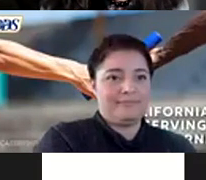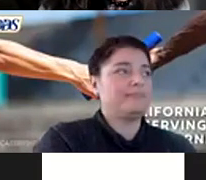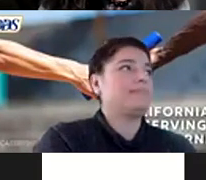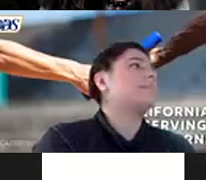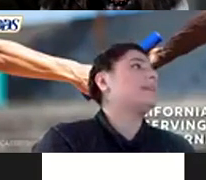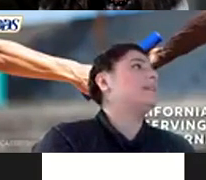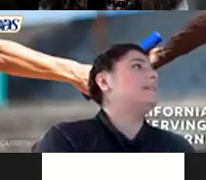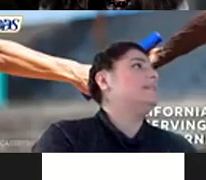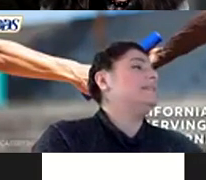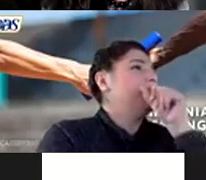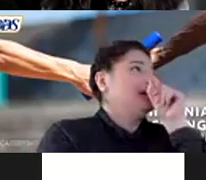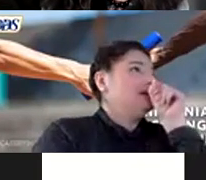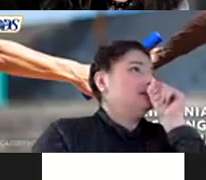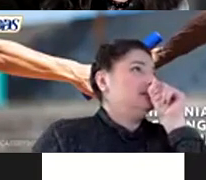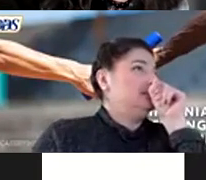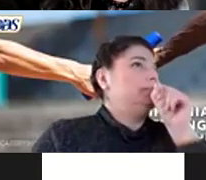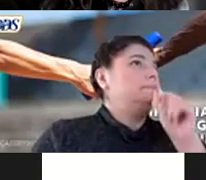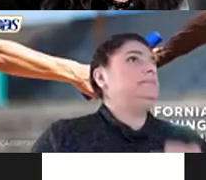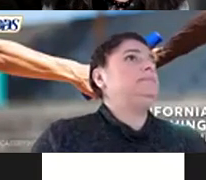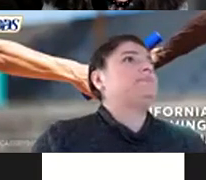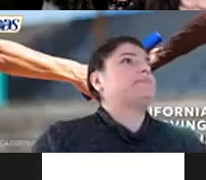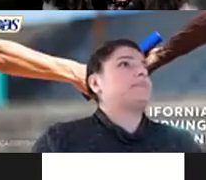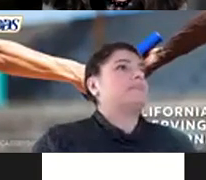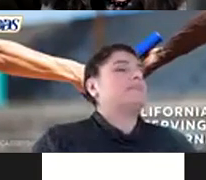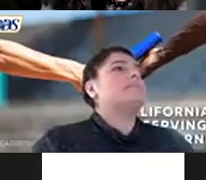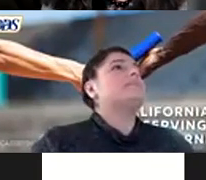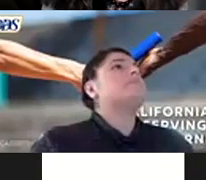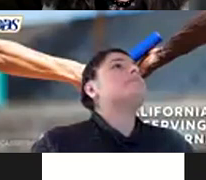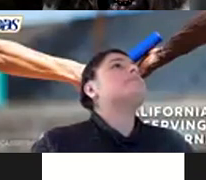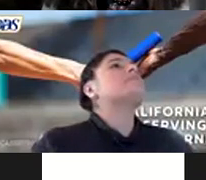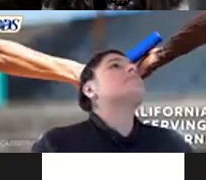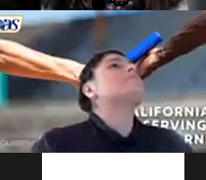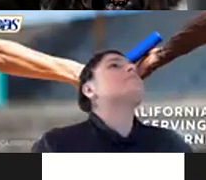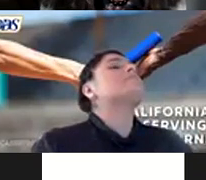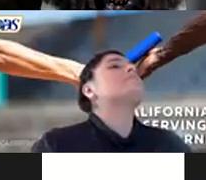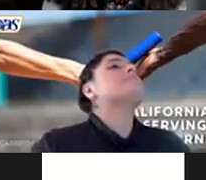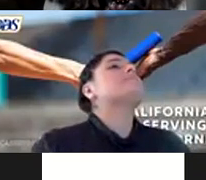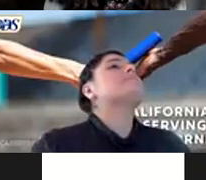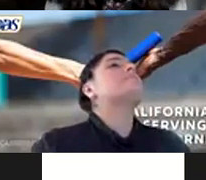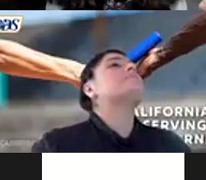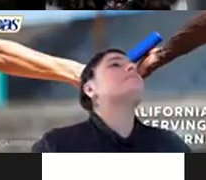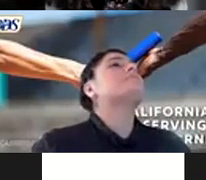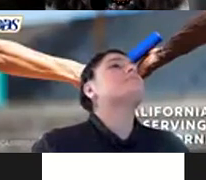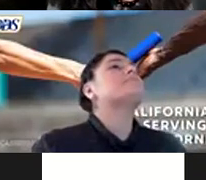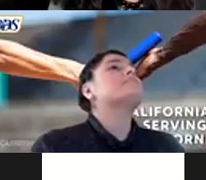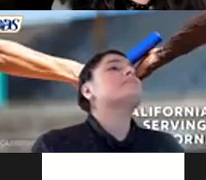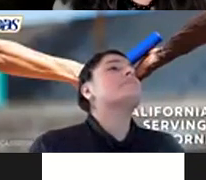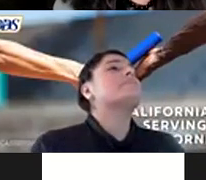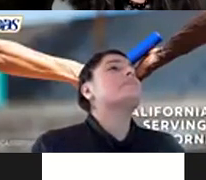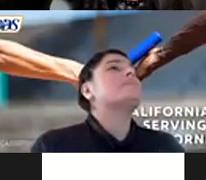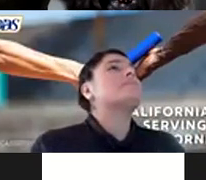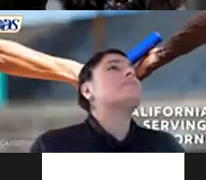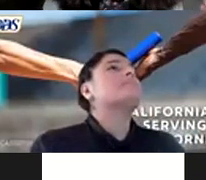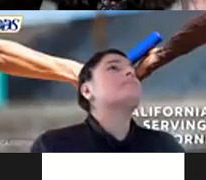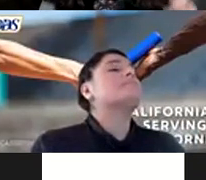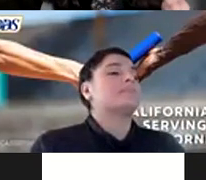prefer that if you have an african-american client that you think will be good for these videos to please call me